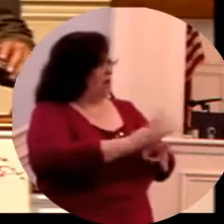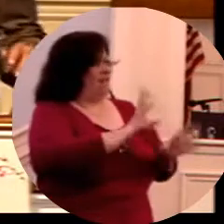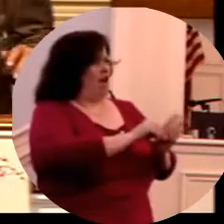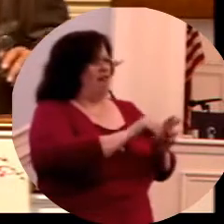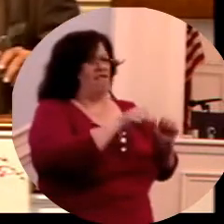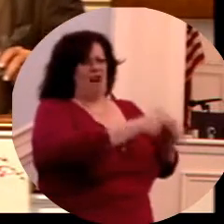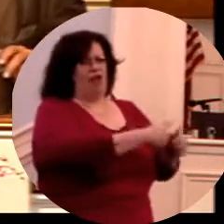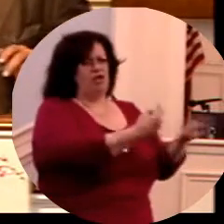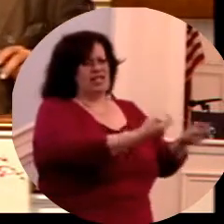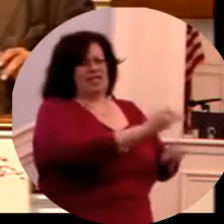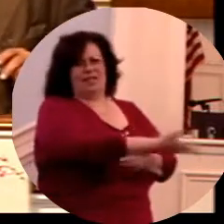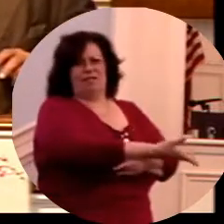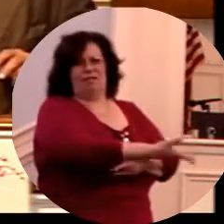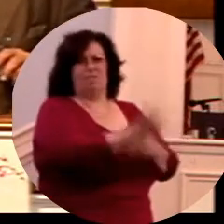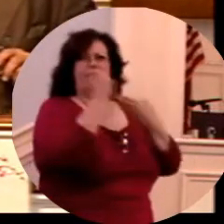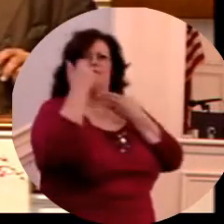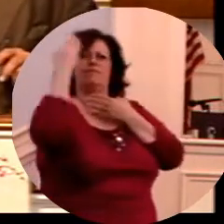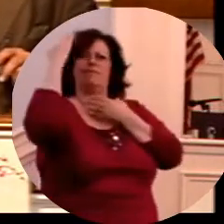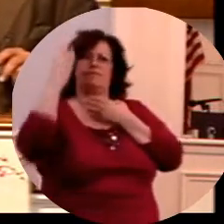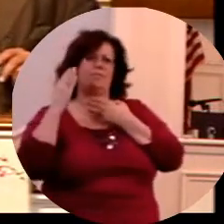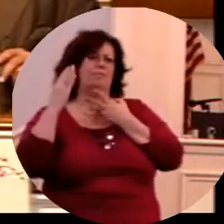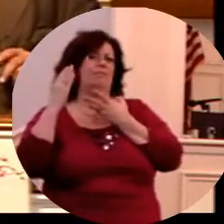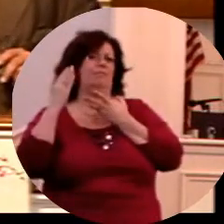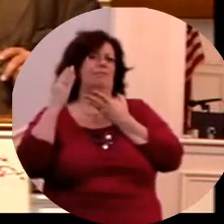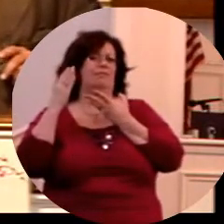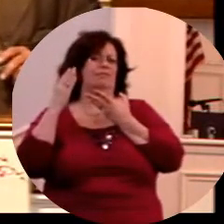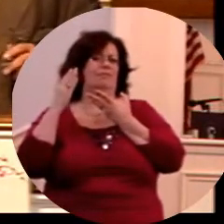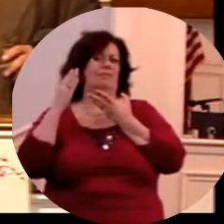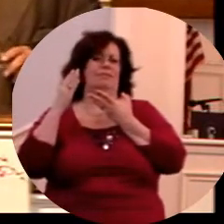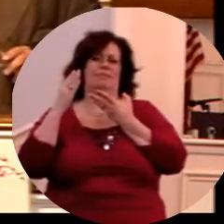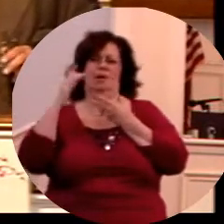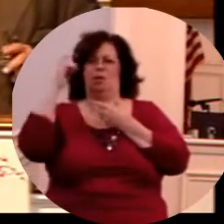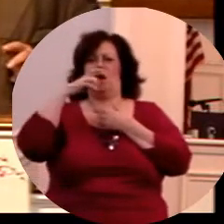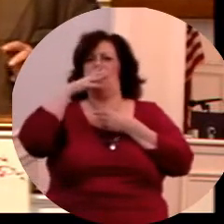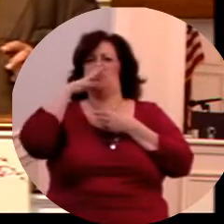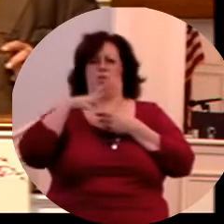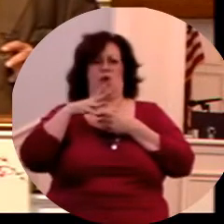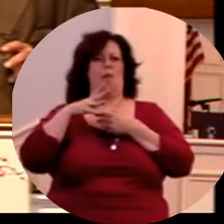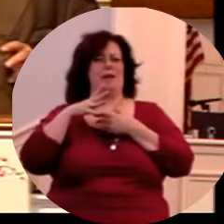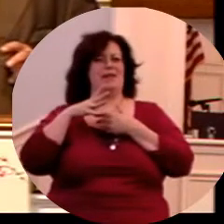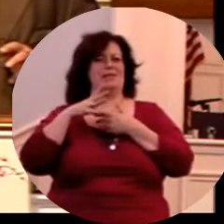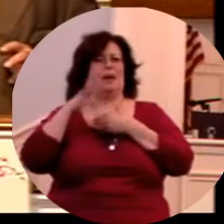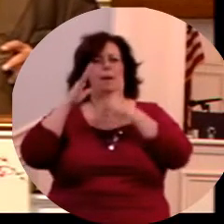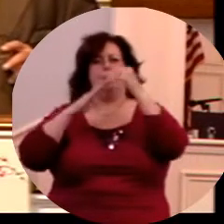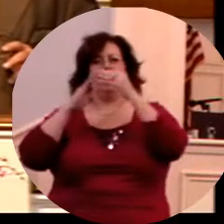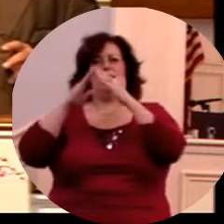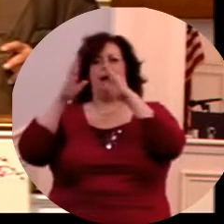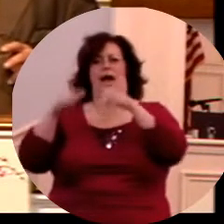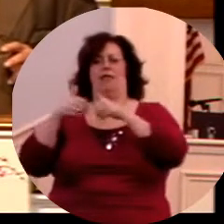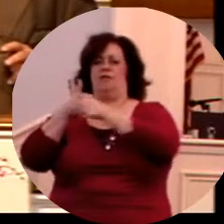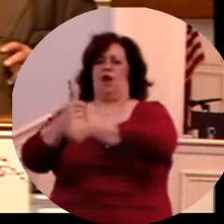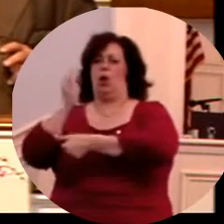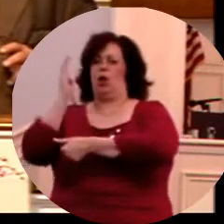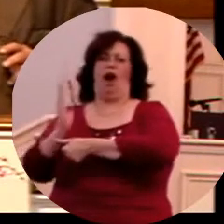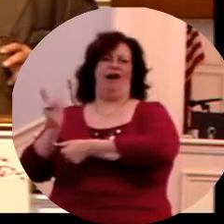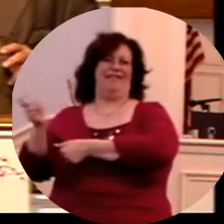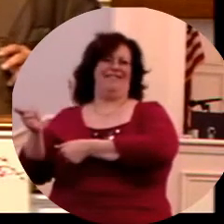what it is. Well, thank God for that wise woman who built her house.